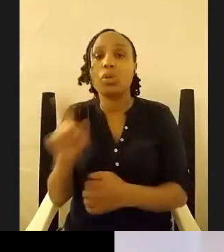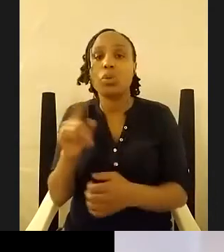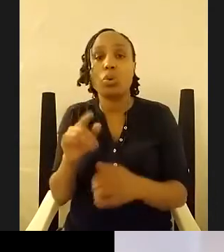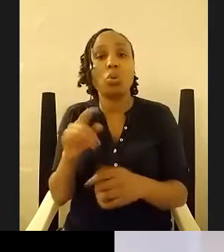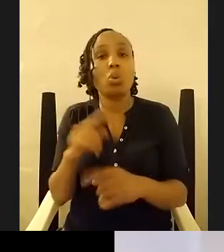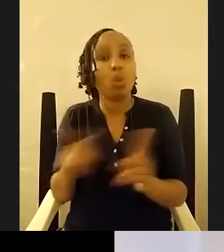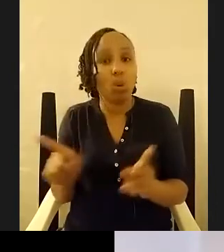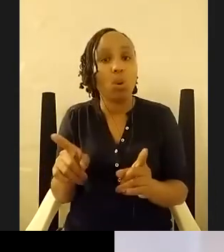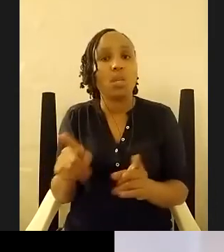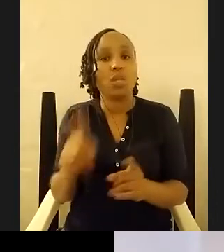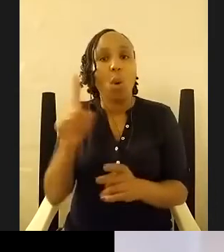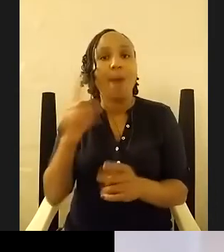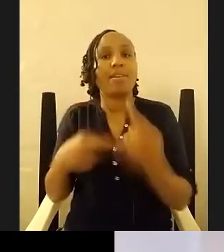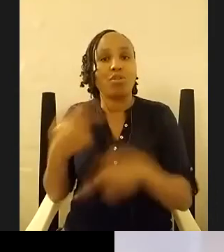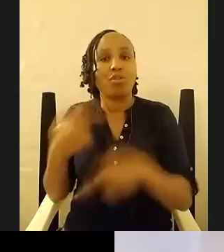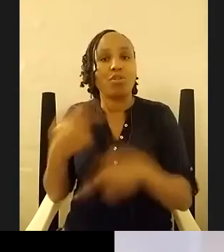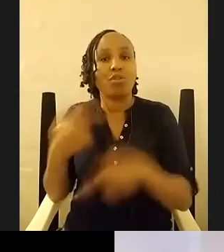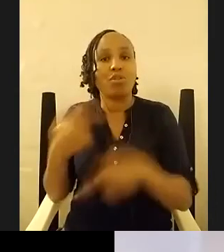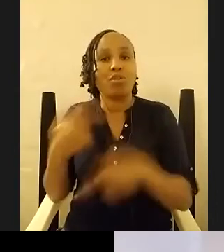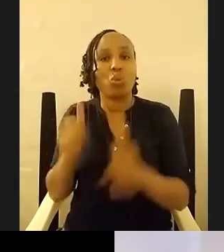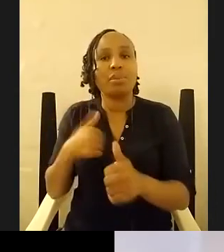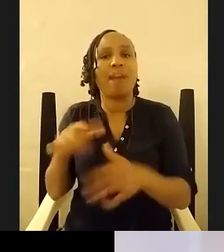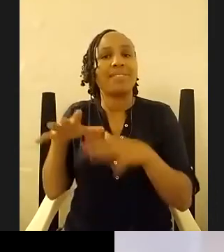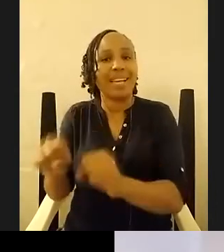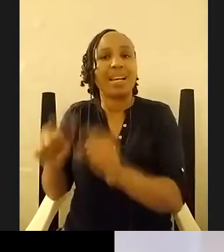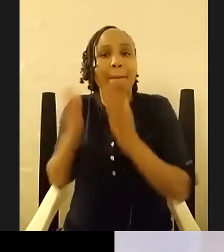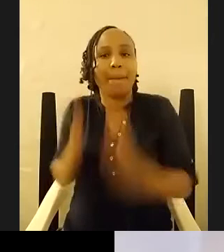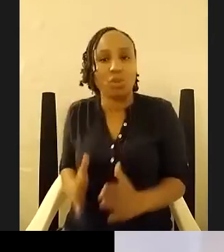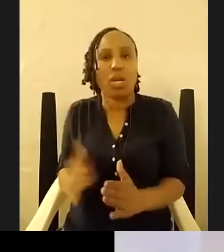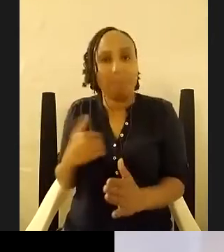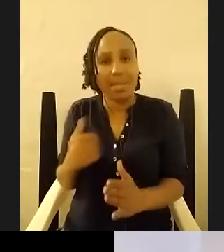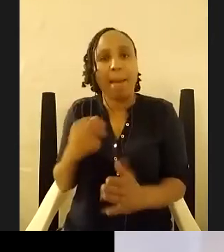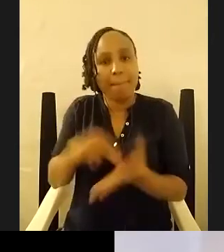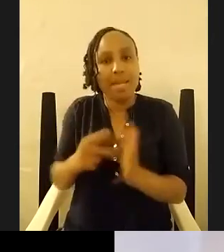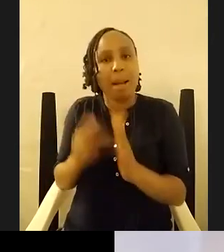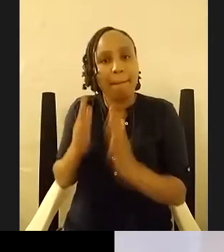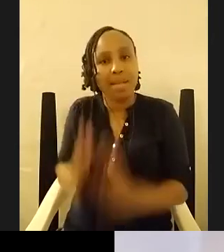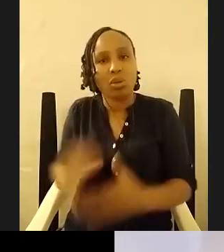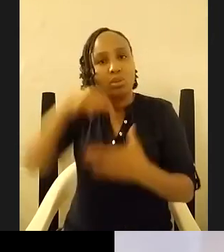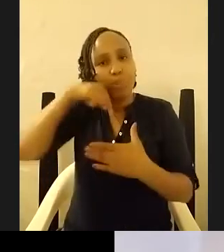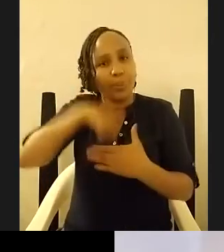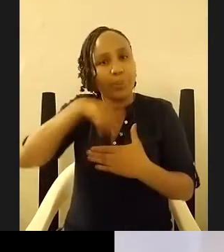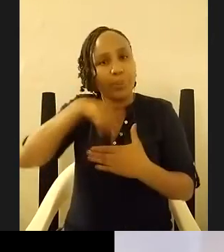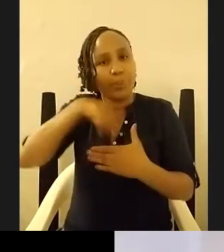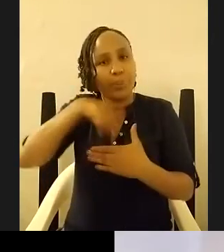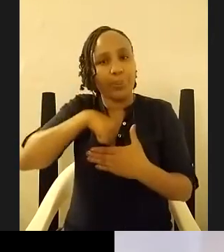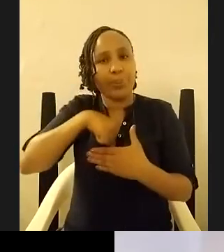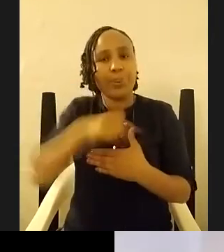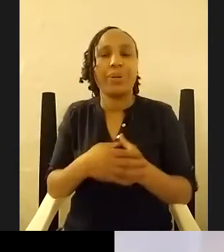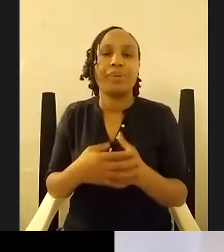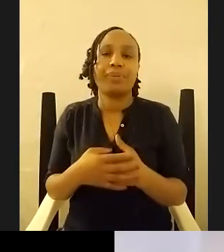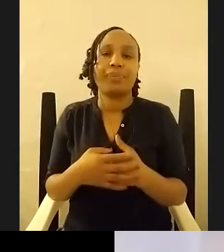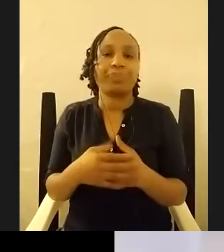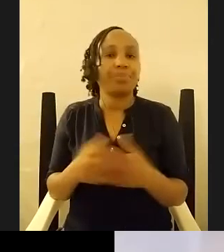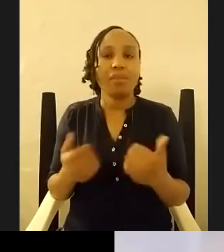personally like and i mean personally to the core of my being and i have actively i